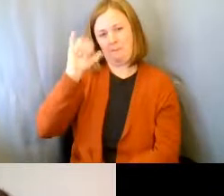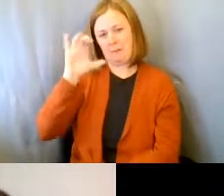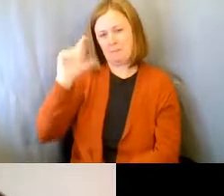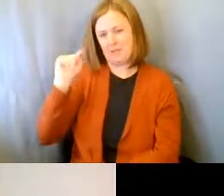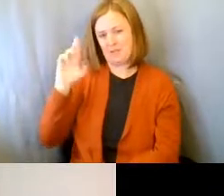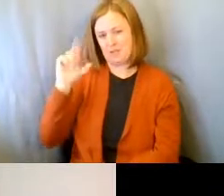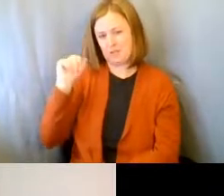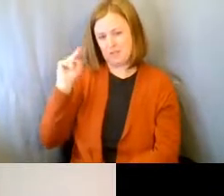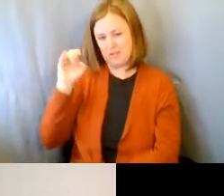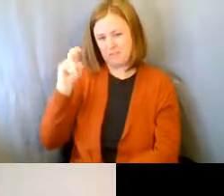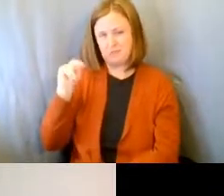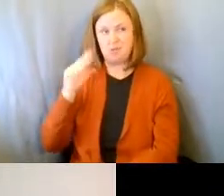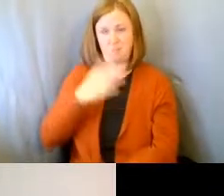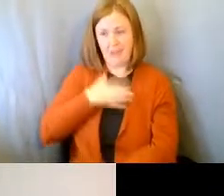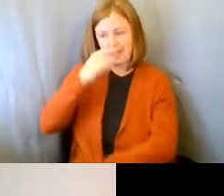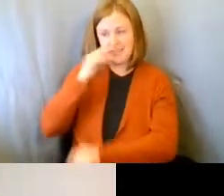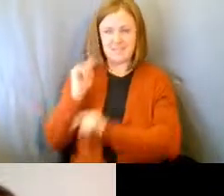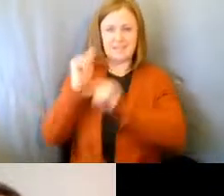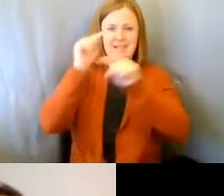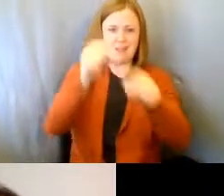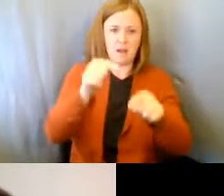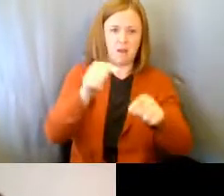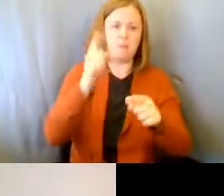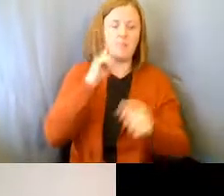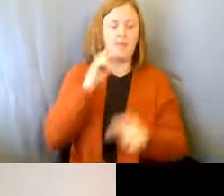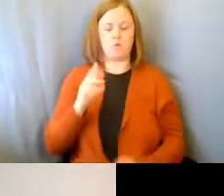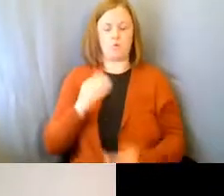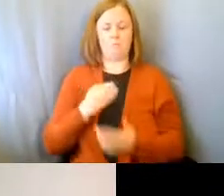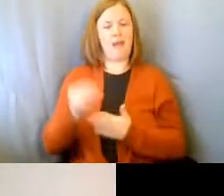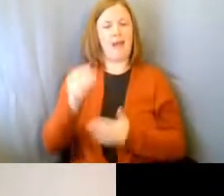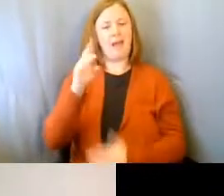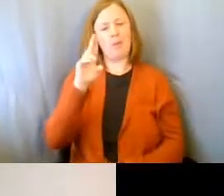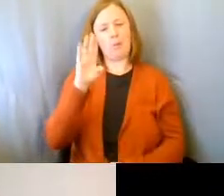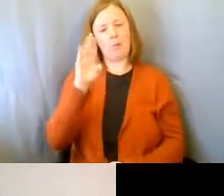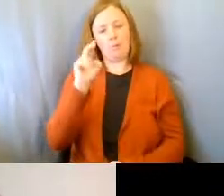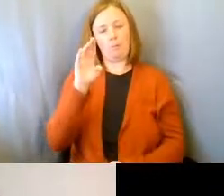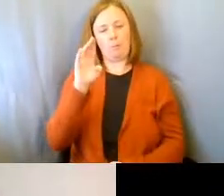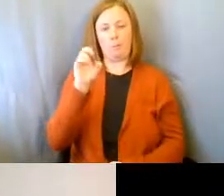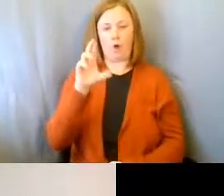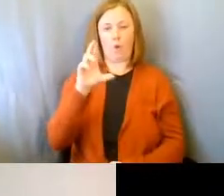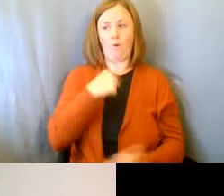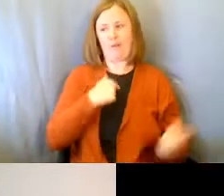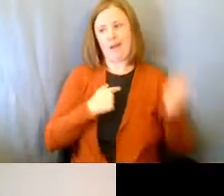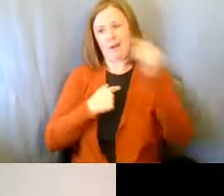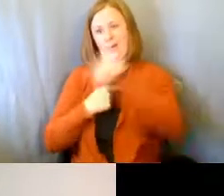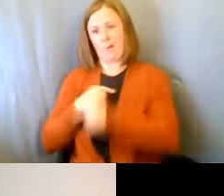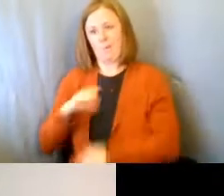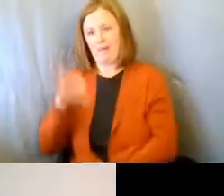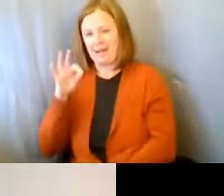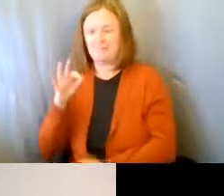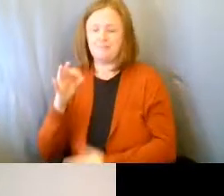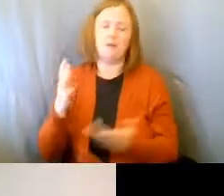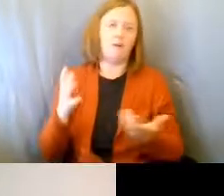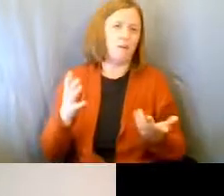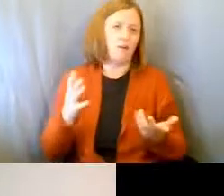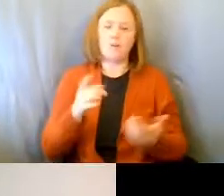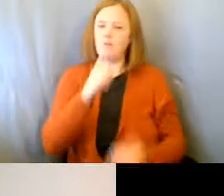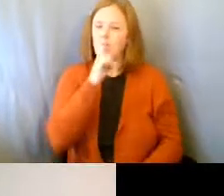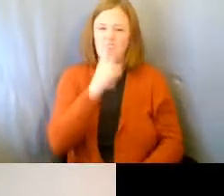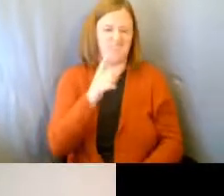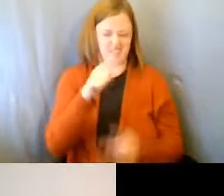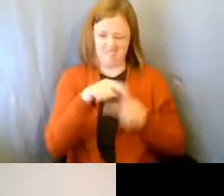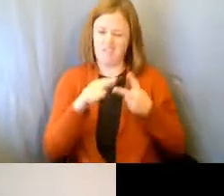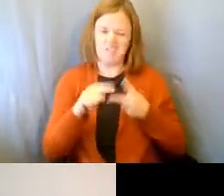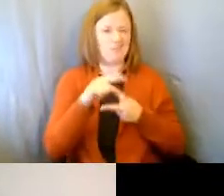kids could come see me was if they Ubered or I went and picked them up. And so, neither of those